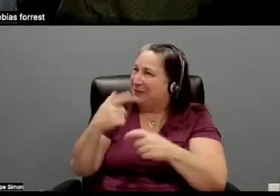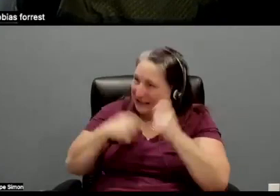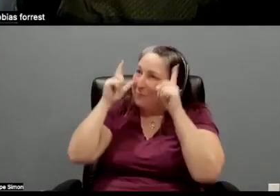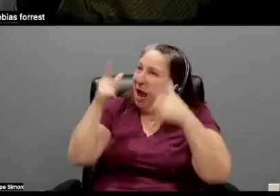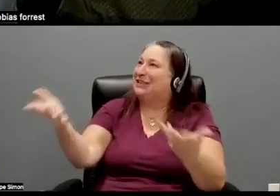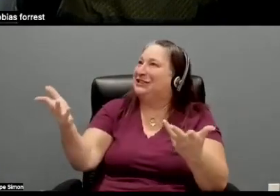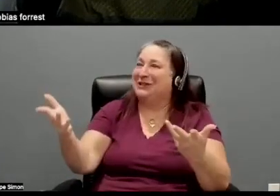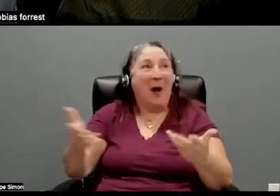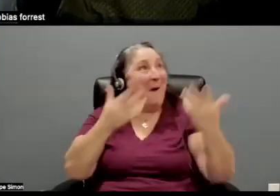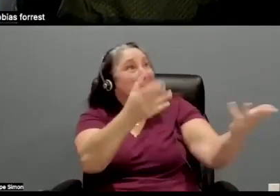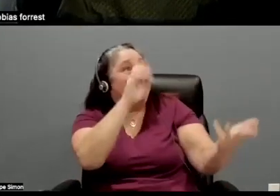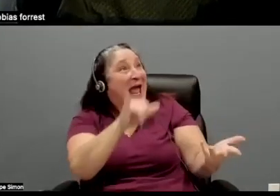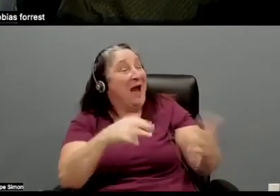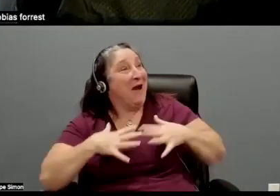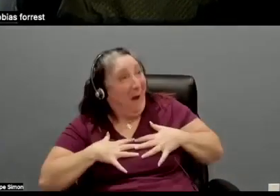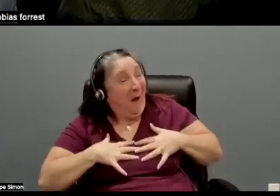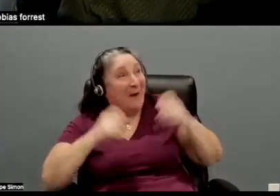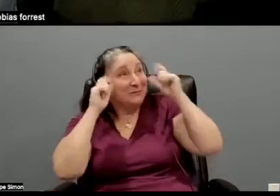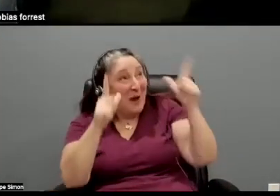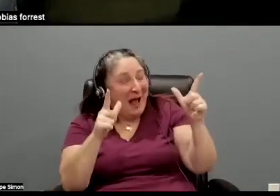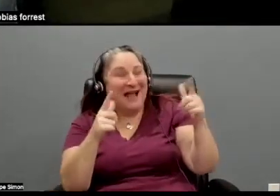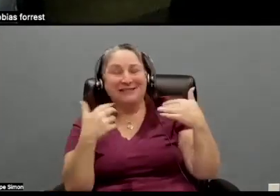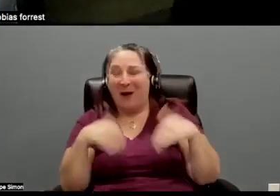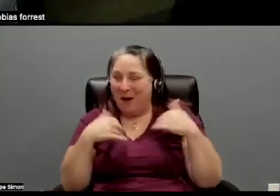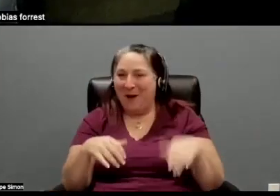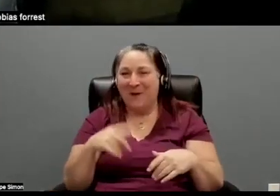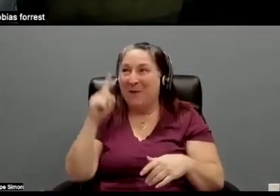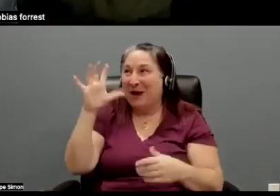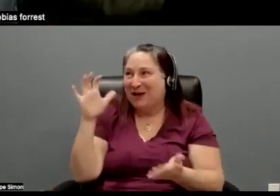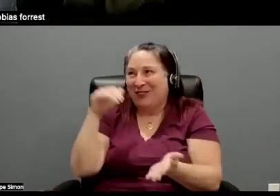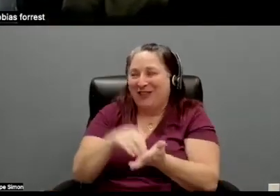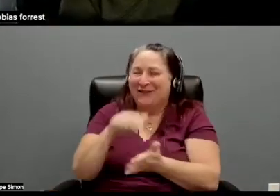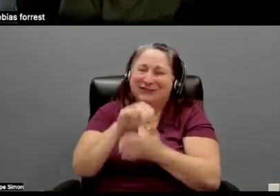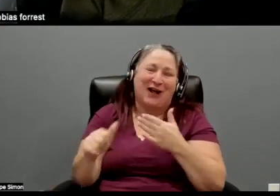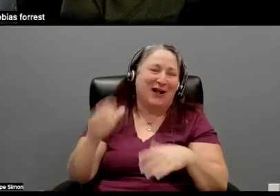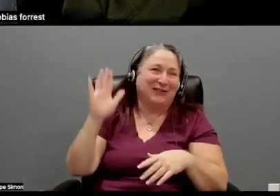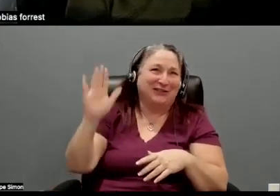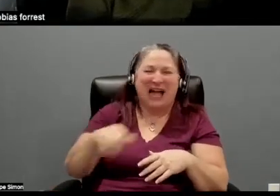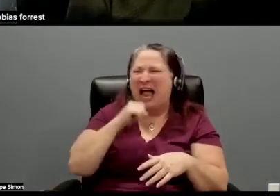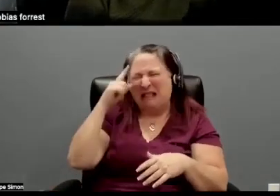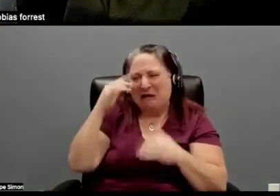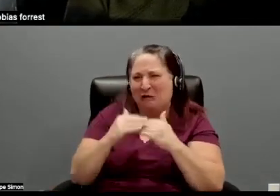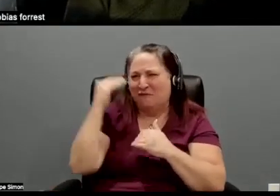There you go. So yeah. Yeah. A hundred thousand dollars. I didn't think it was over the top.